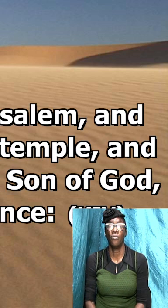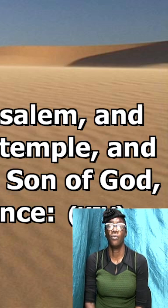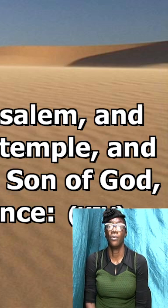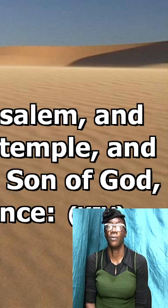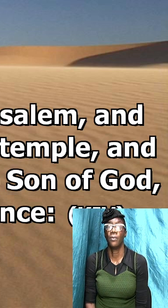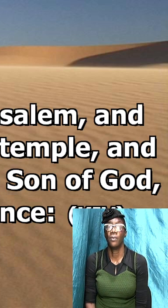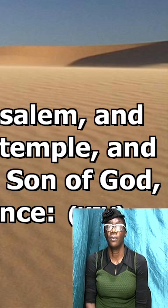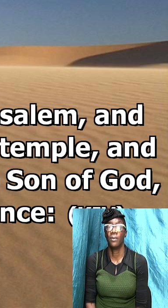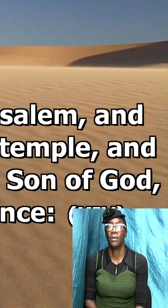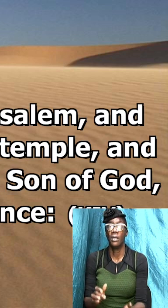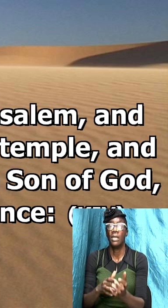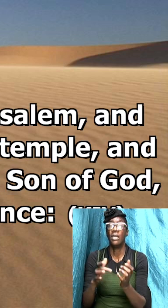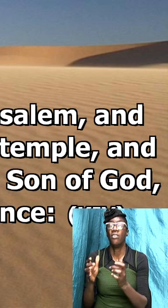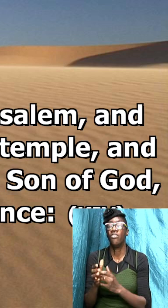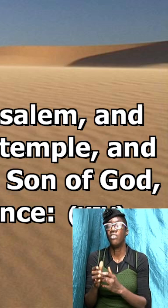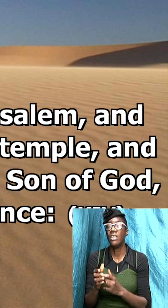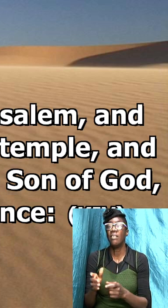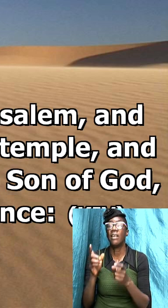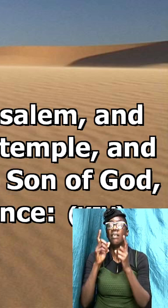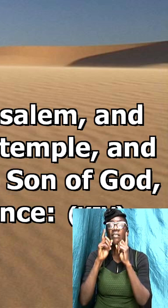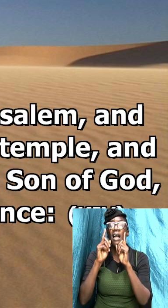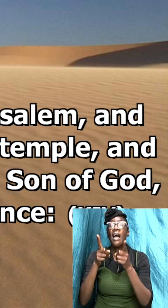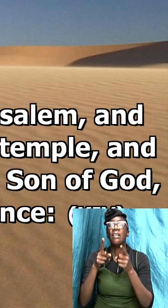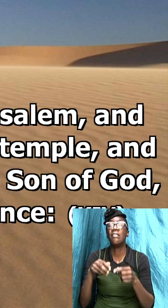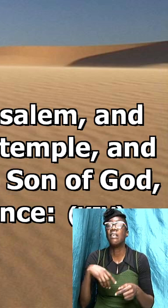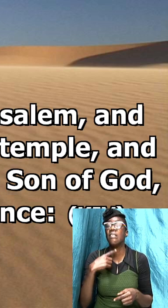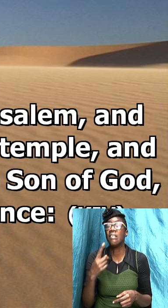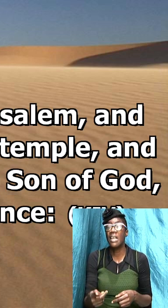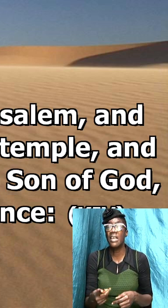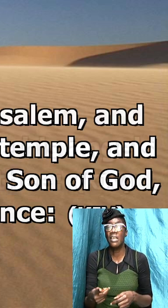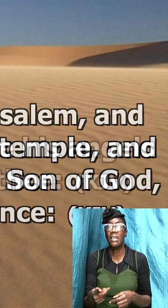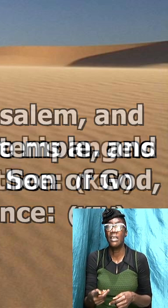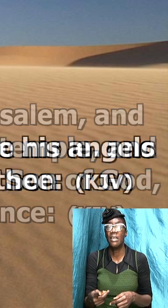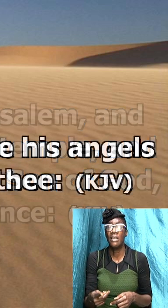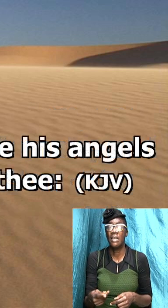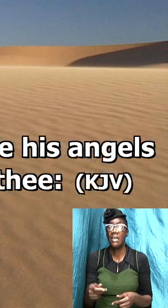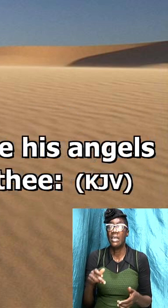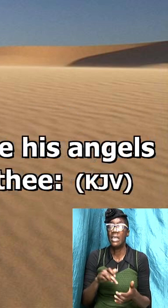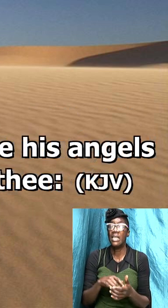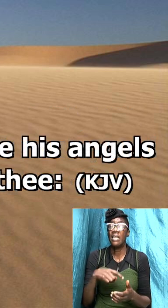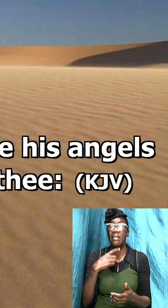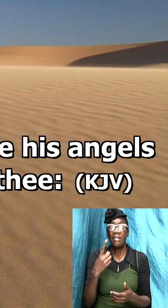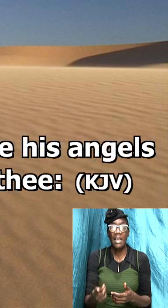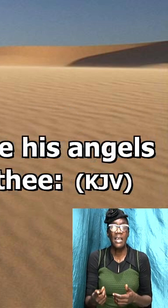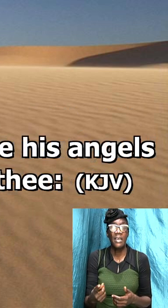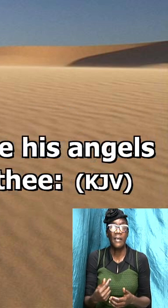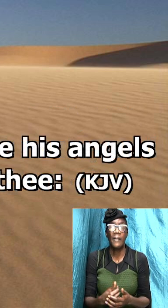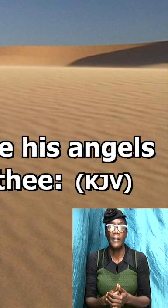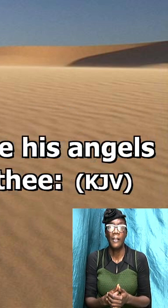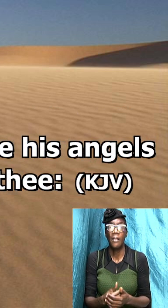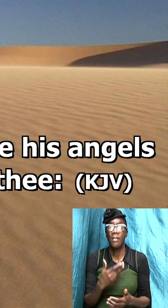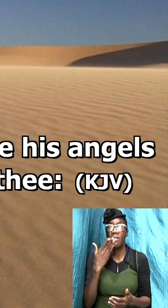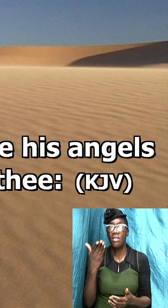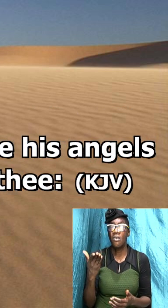and Jesus answering him said unto him it is said thou shall not tempt